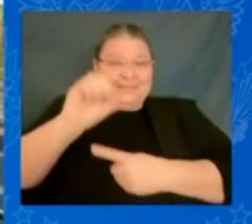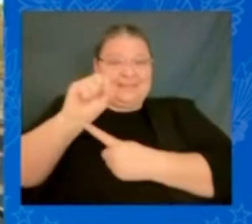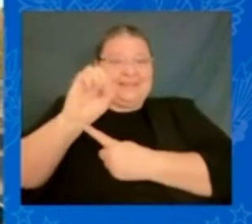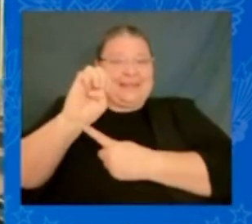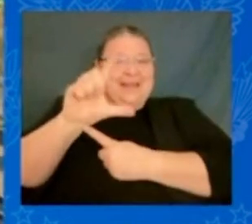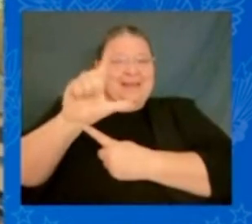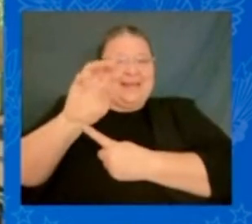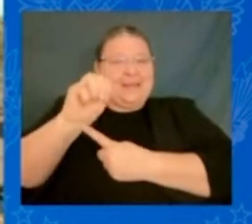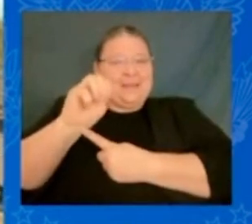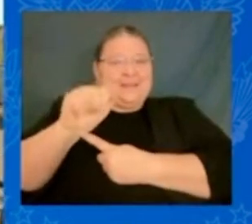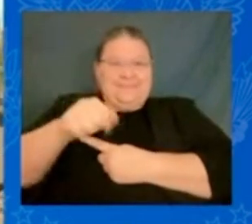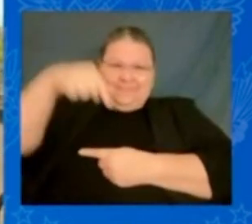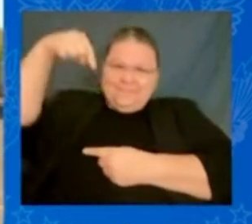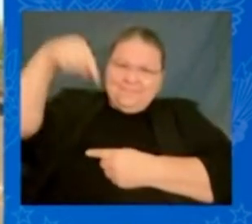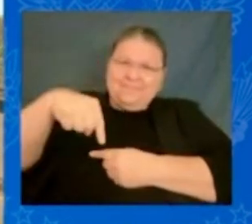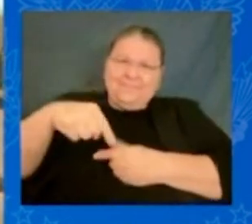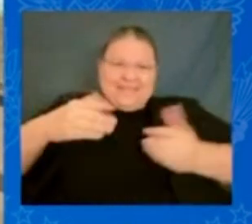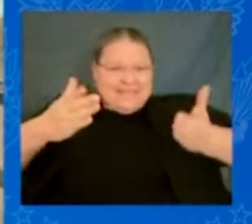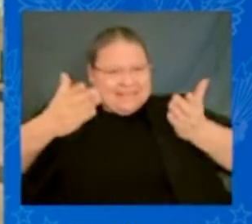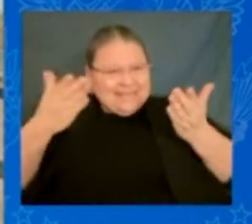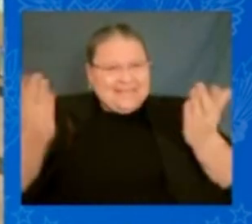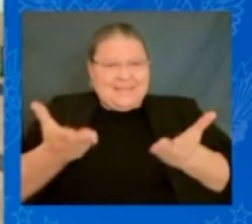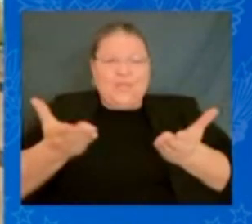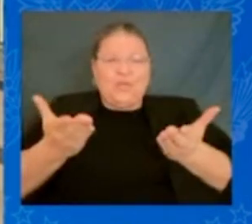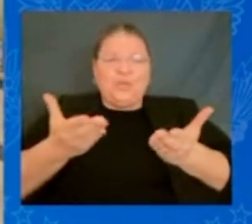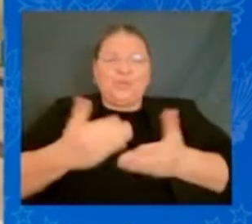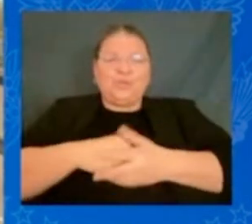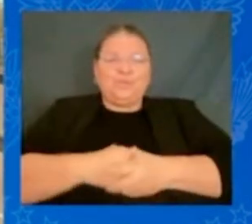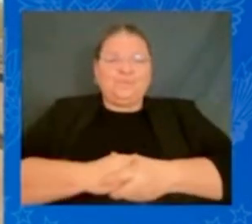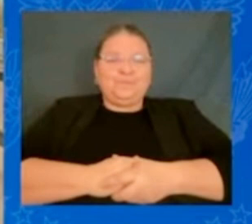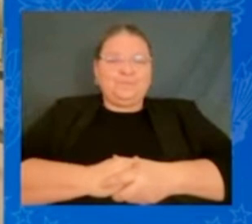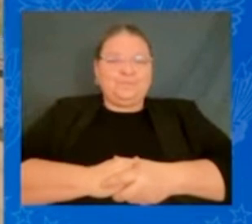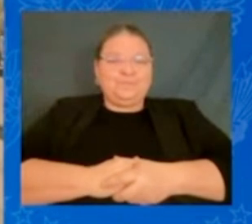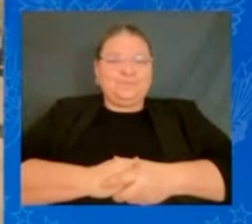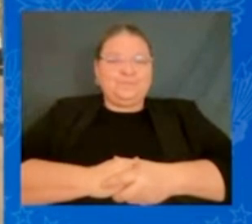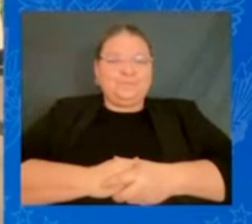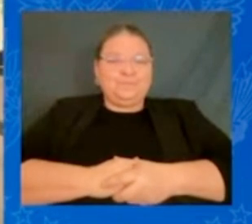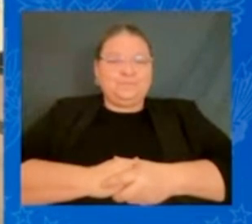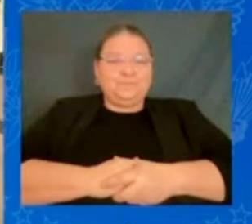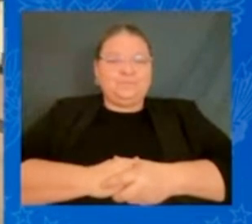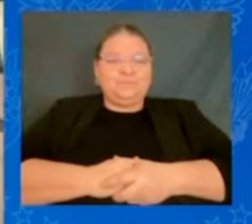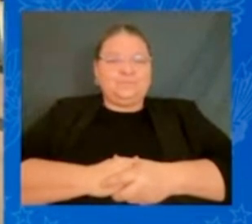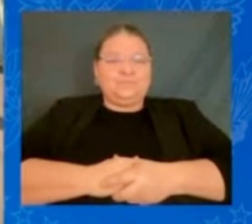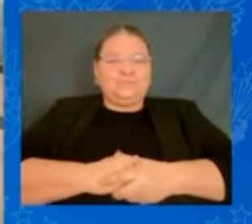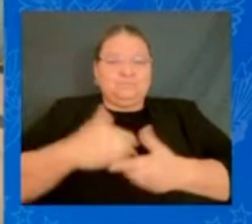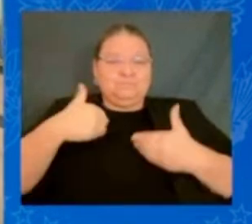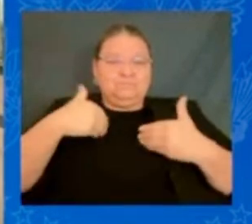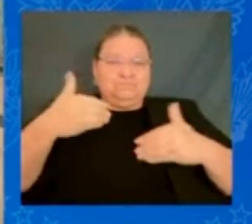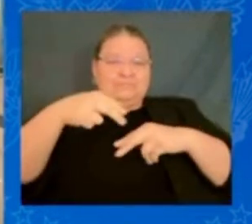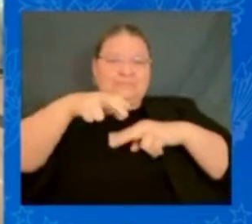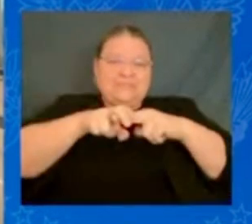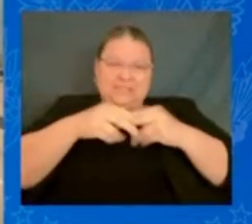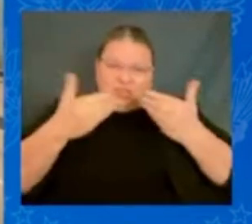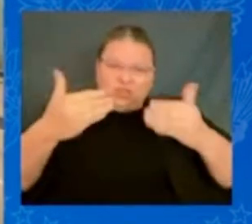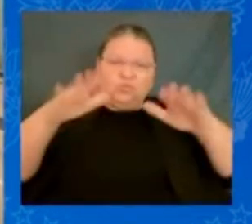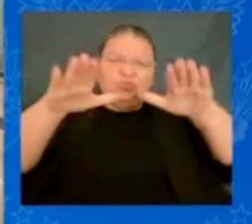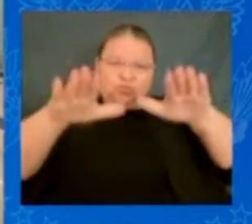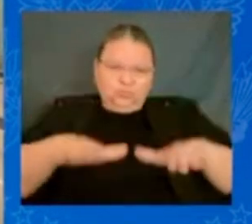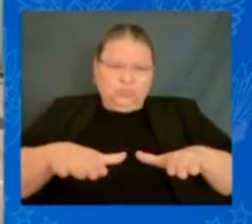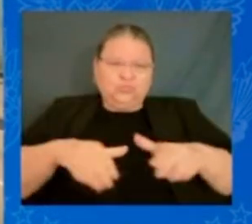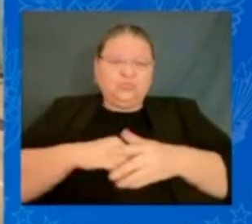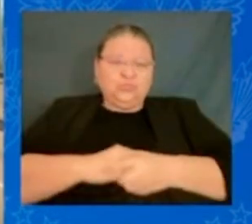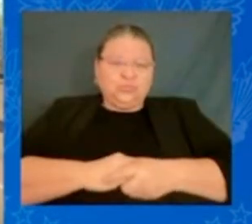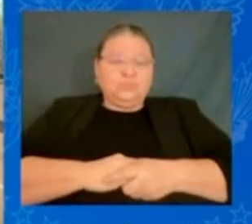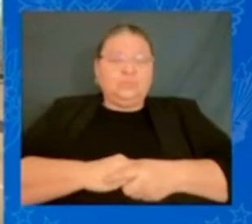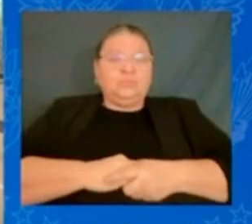Well, before I'd be pleased, have a seat if you have one. I once said that, have a seat, have one. And the press said they